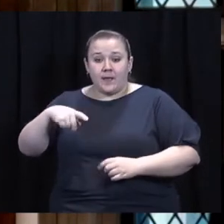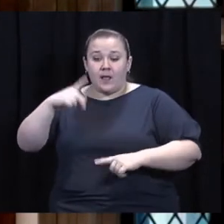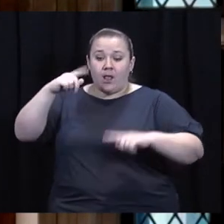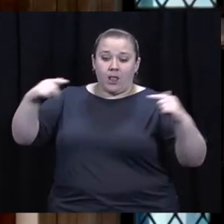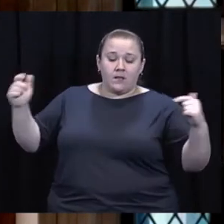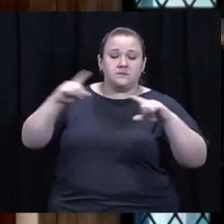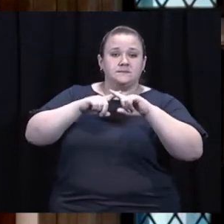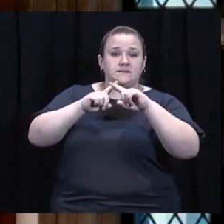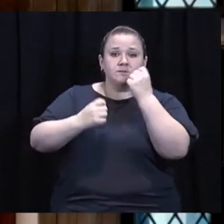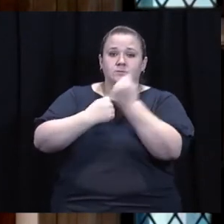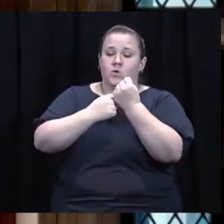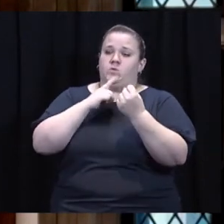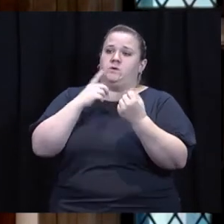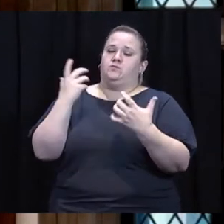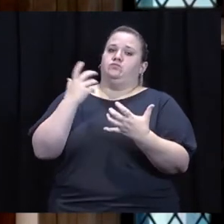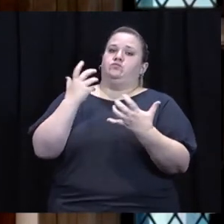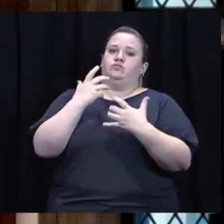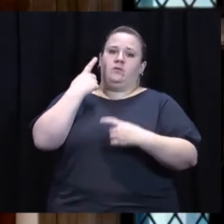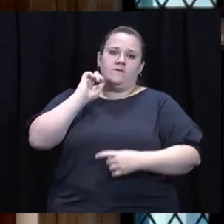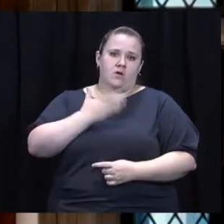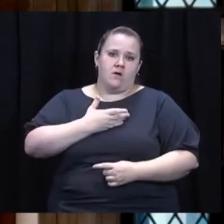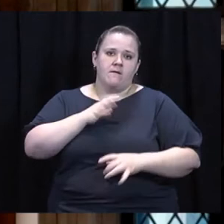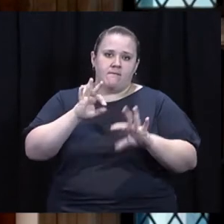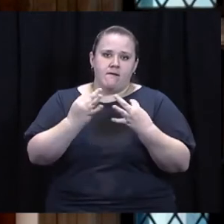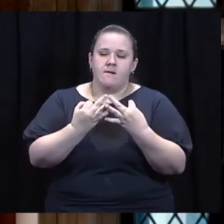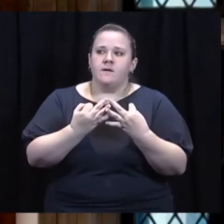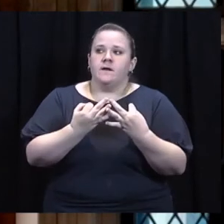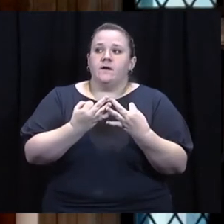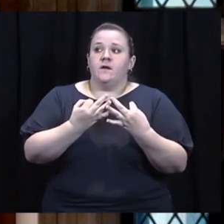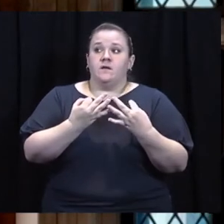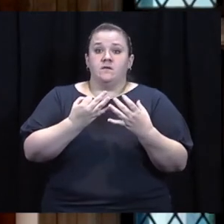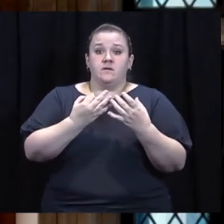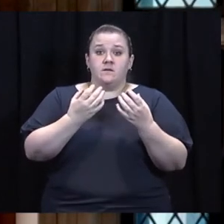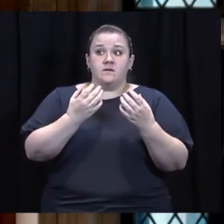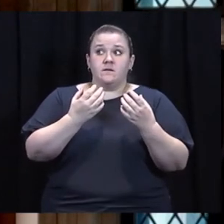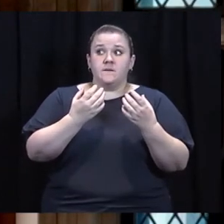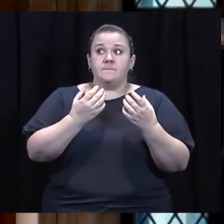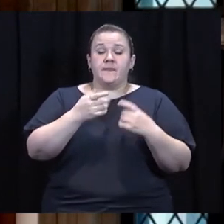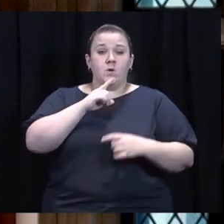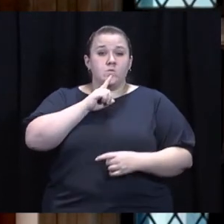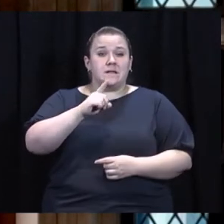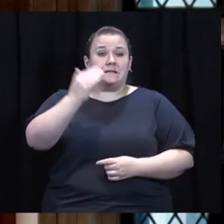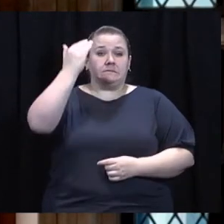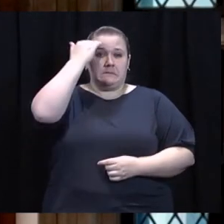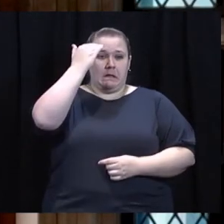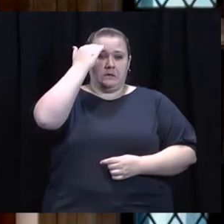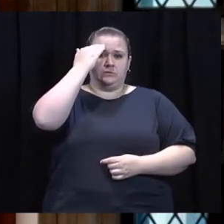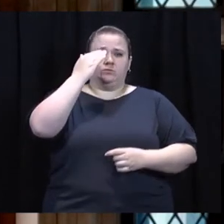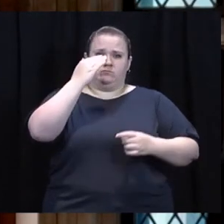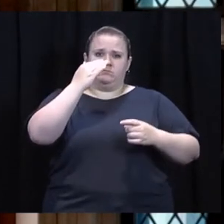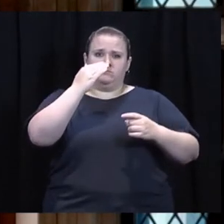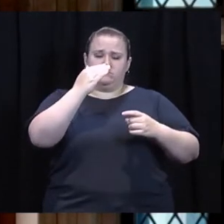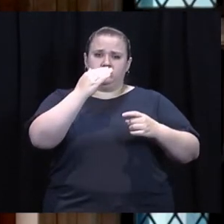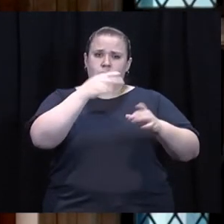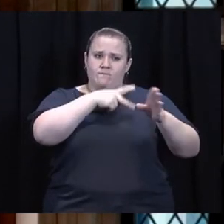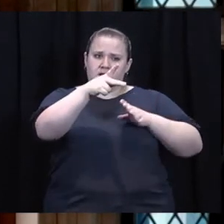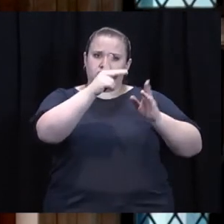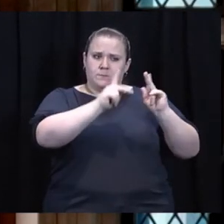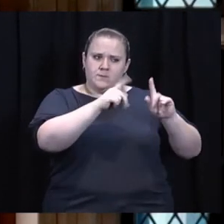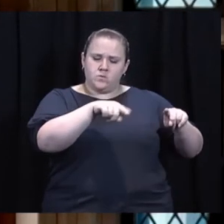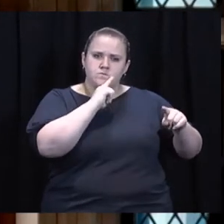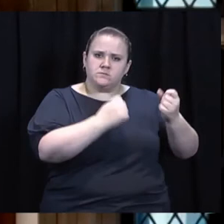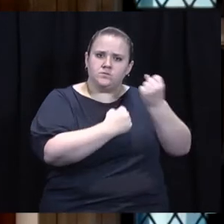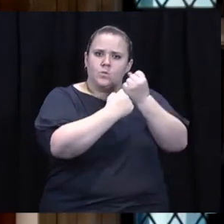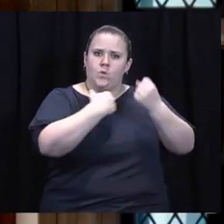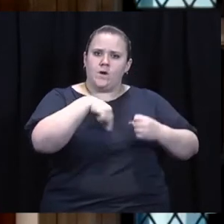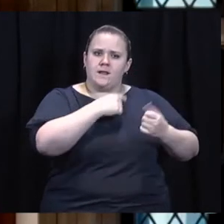and his varied supports was truly daunting for our family. We were assisted by knowledgeable and caring professionals